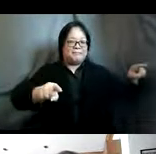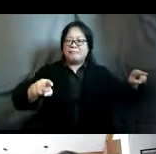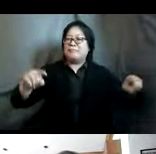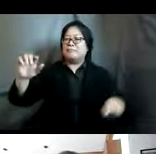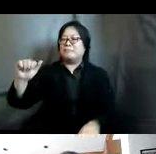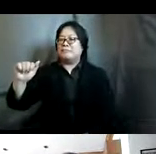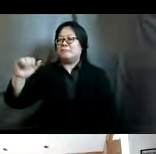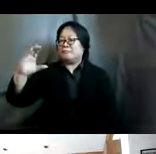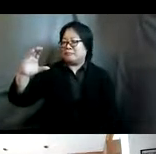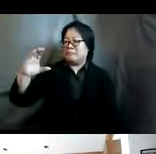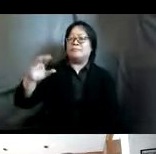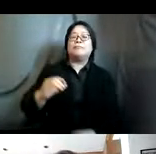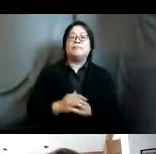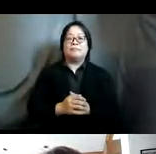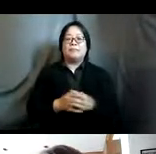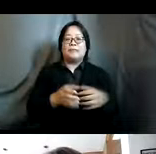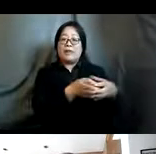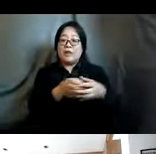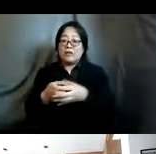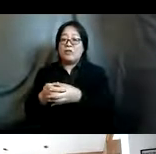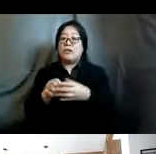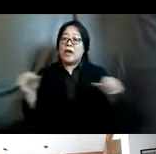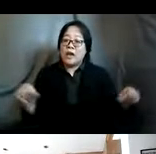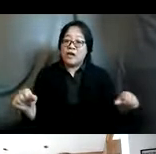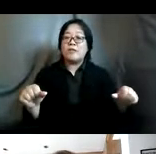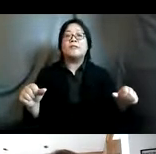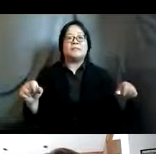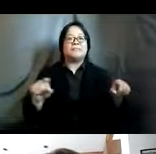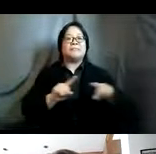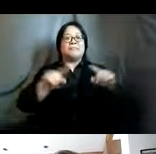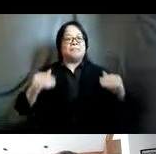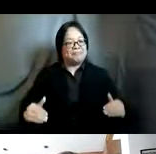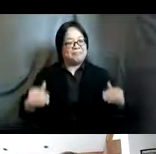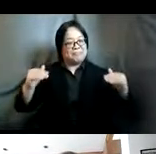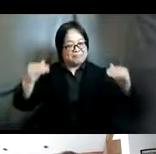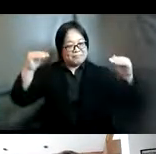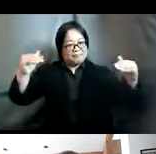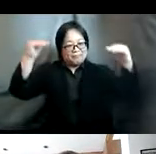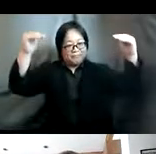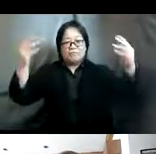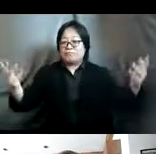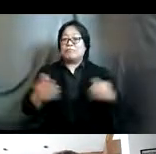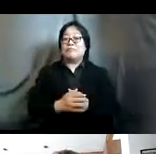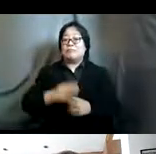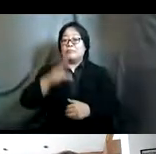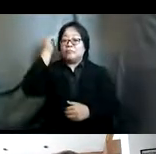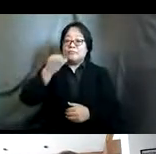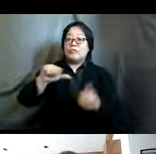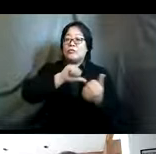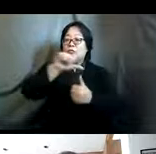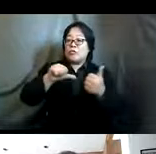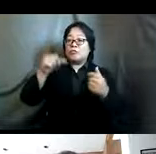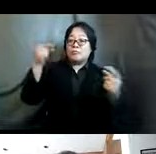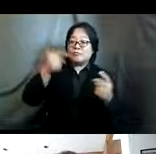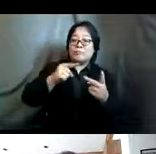stakeholders and action coalitions and at different levels we try and transform gender and social norms promote gender